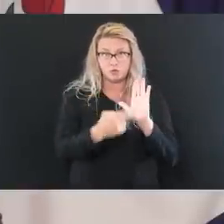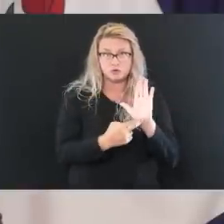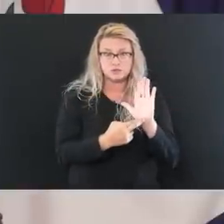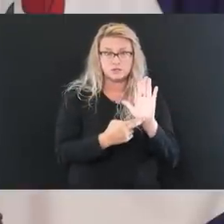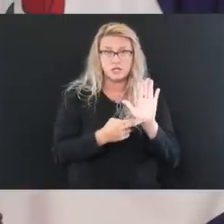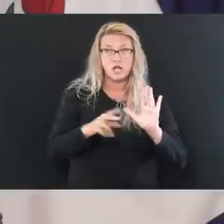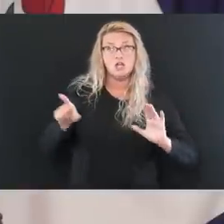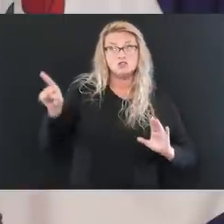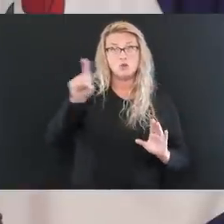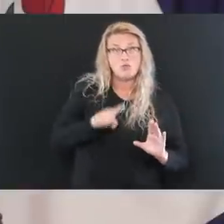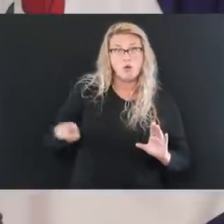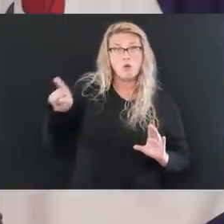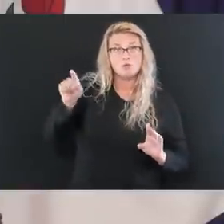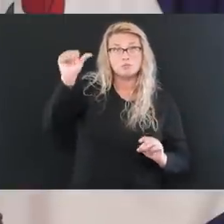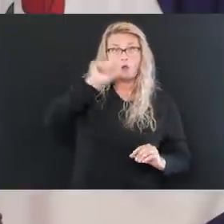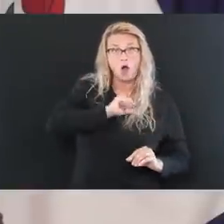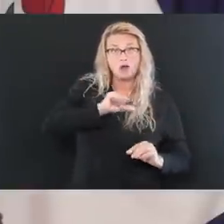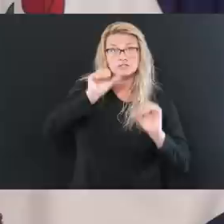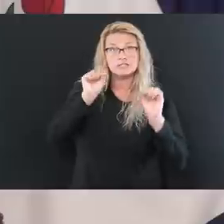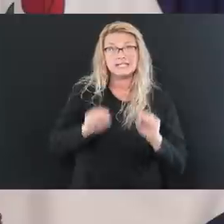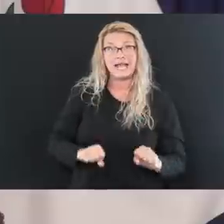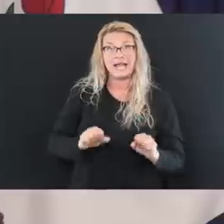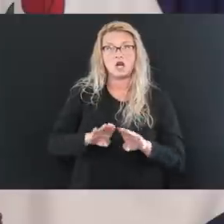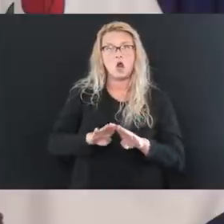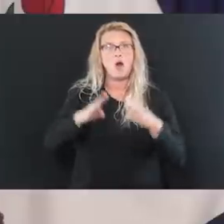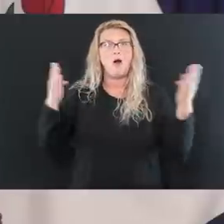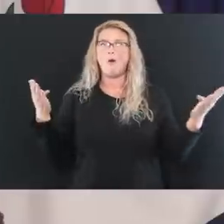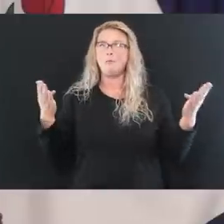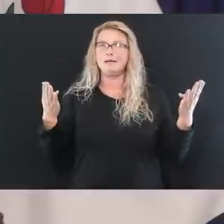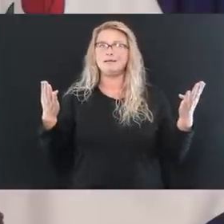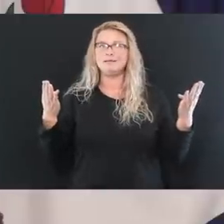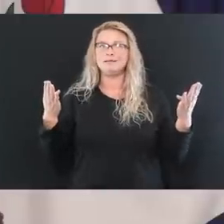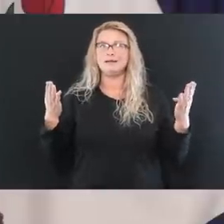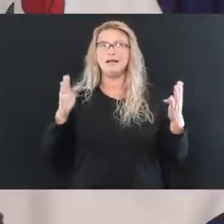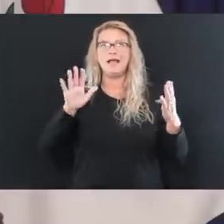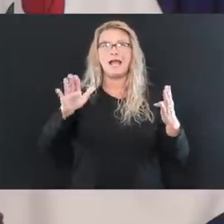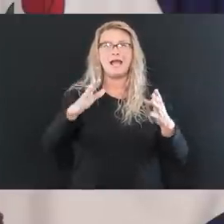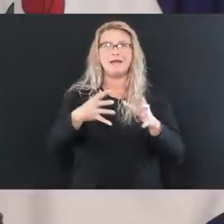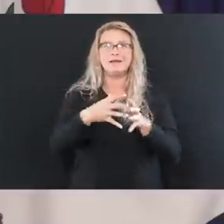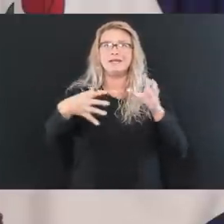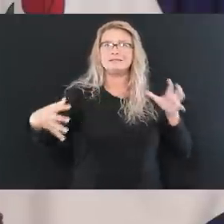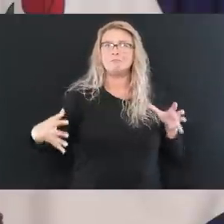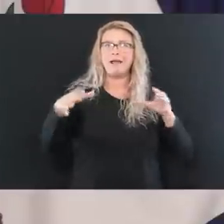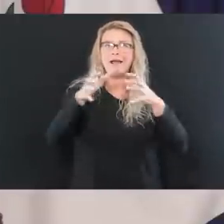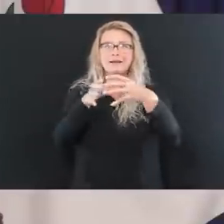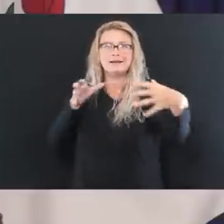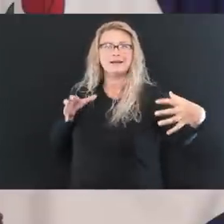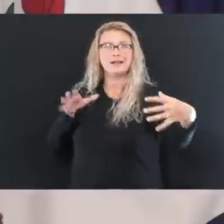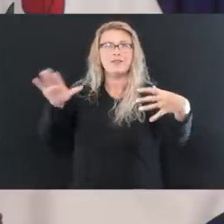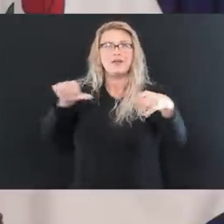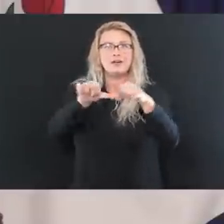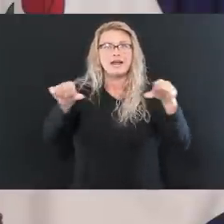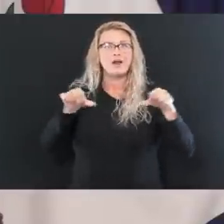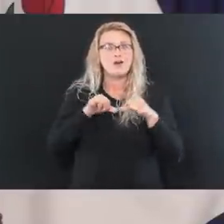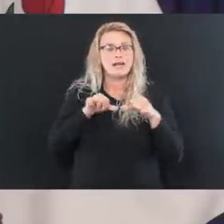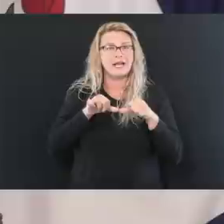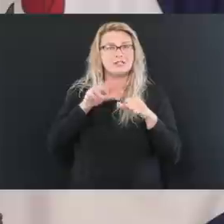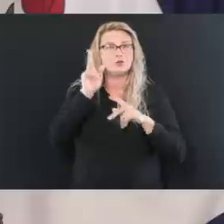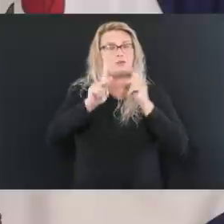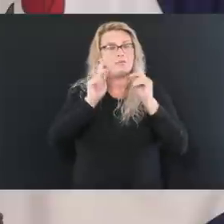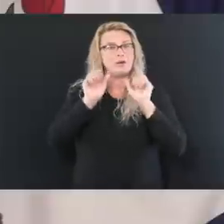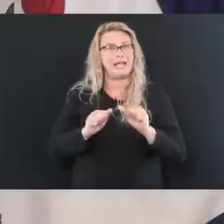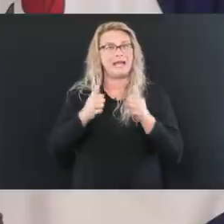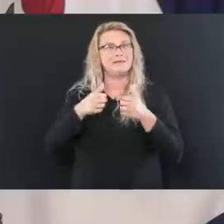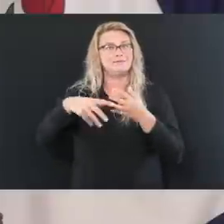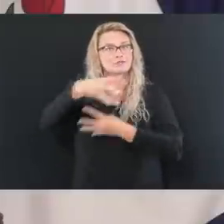able to expand the space and to operate. And, and from the standpoint of the distancing and everything else,